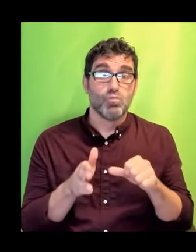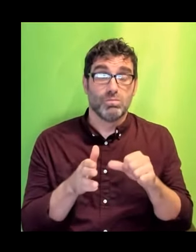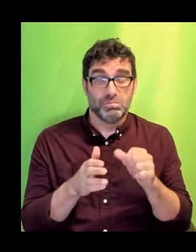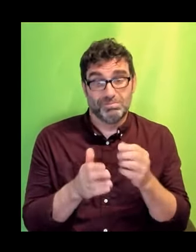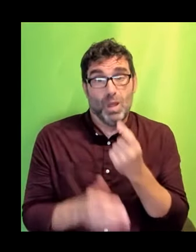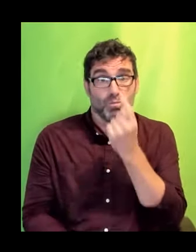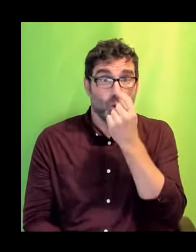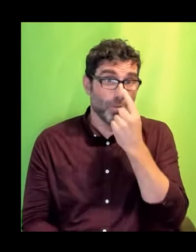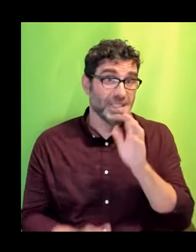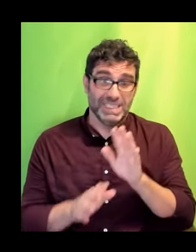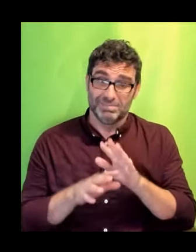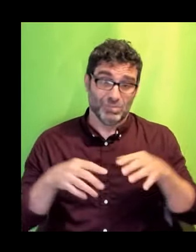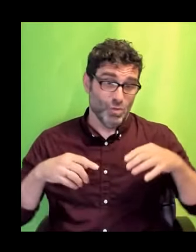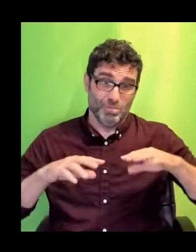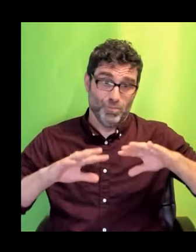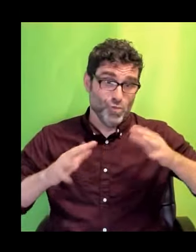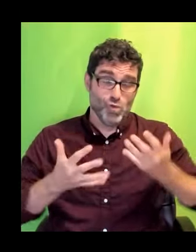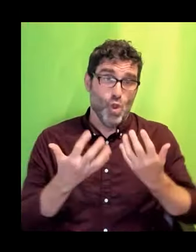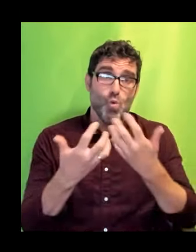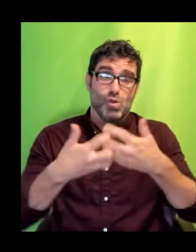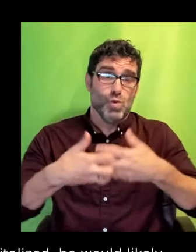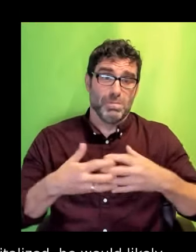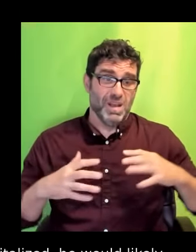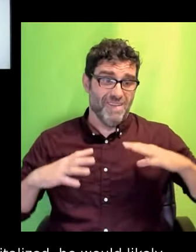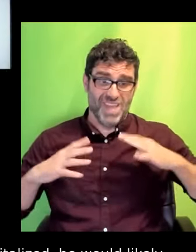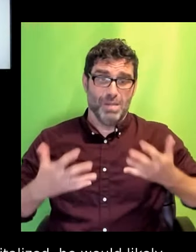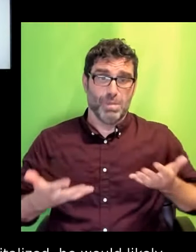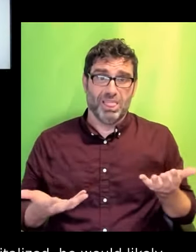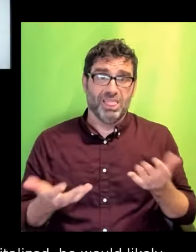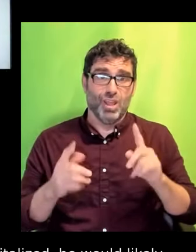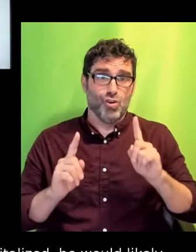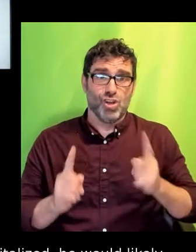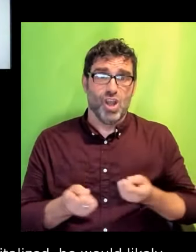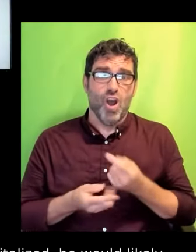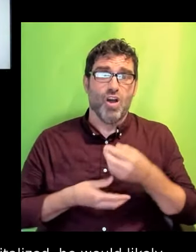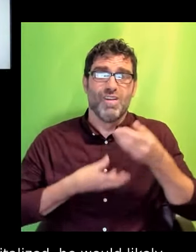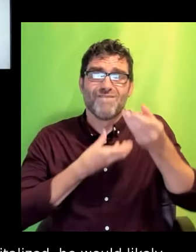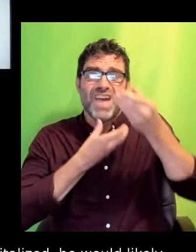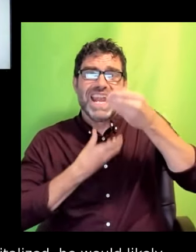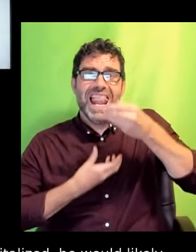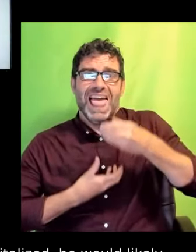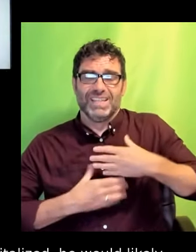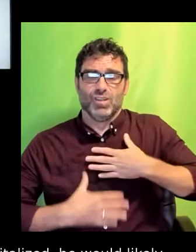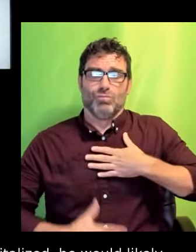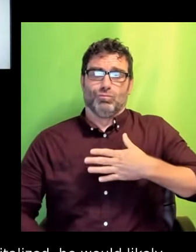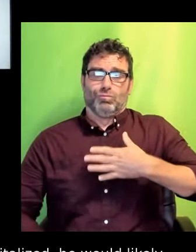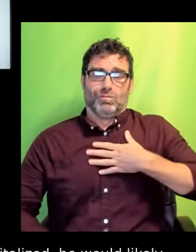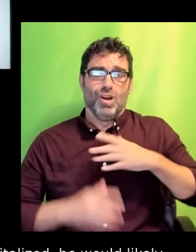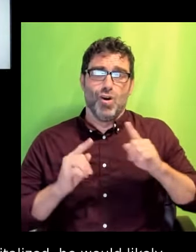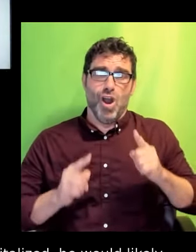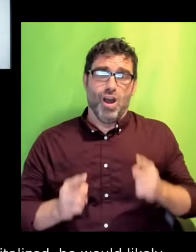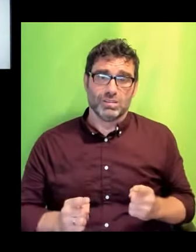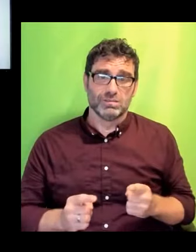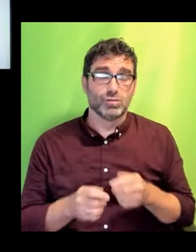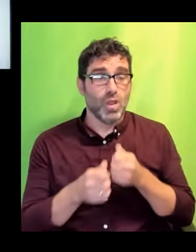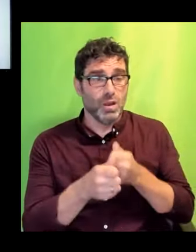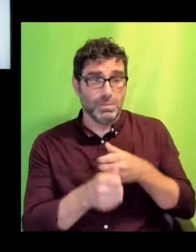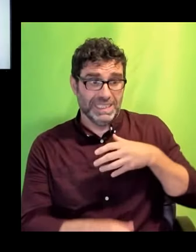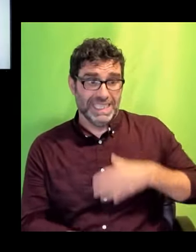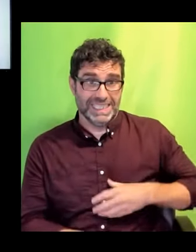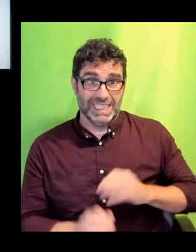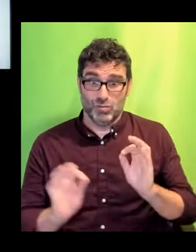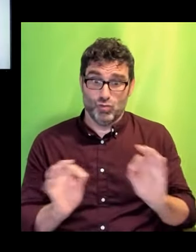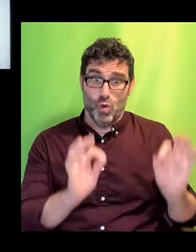The help we all rely on was not there for him. And now he and many others need venerating by our industry